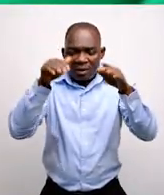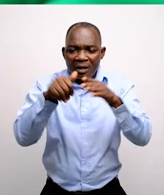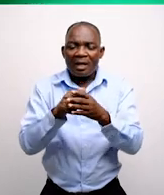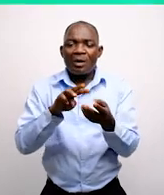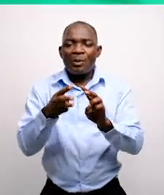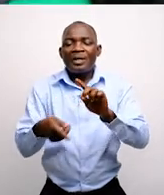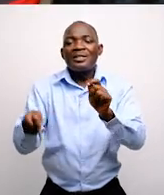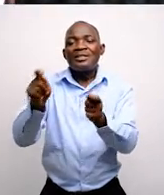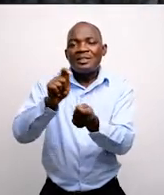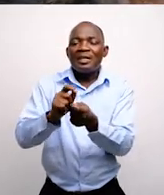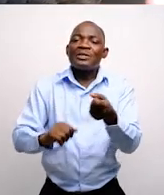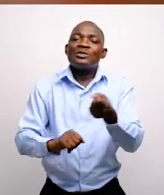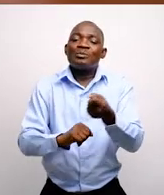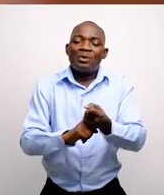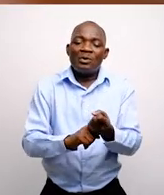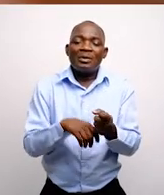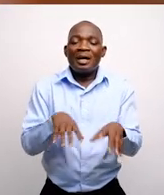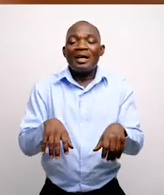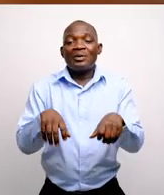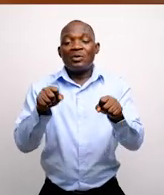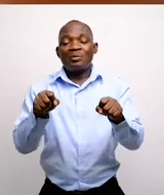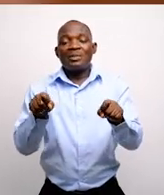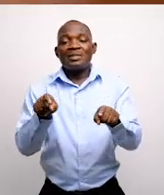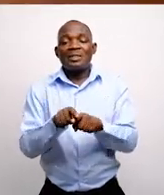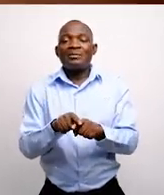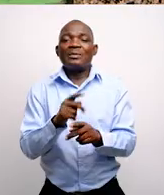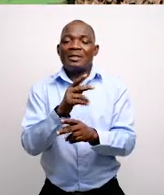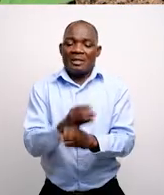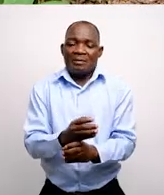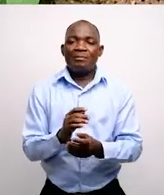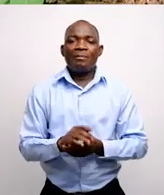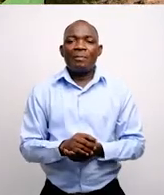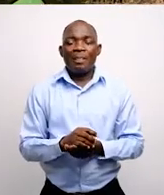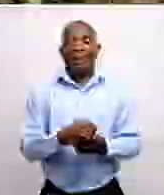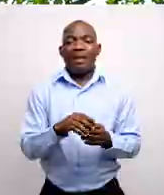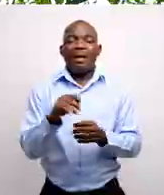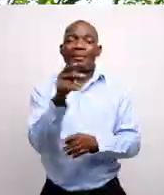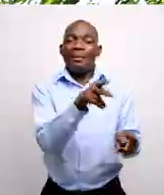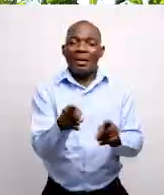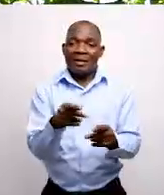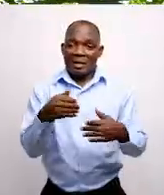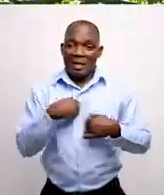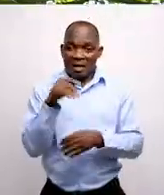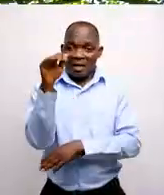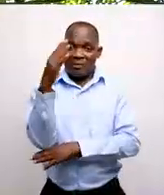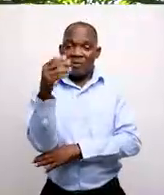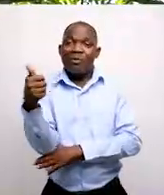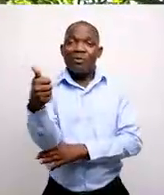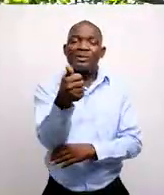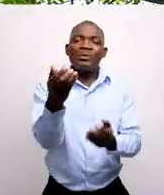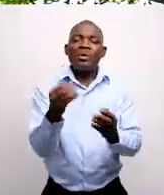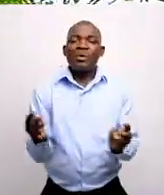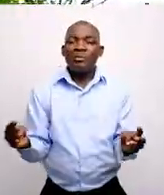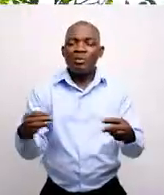awareness-raising on climate change mitigation, adaptation, and resilience. The Plan to Own a Tree